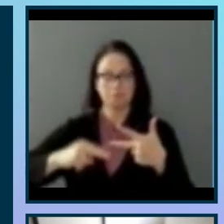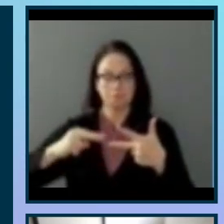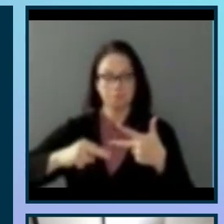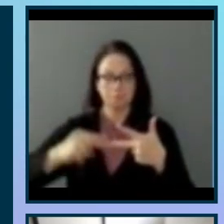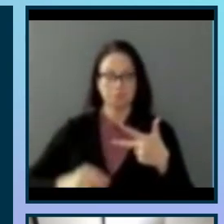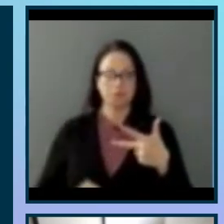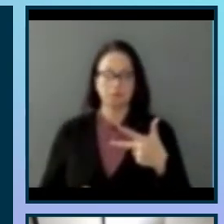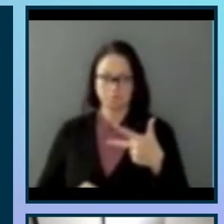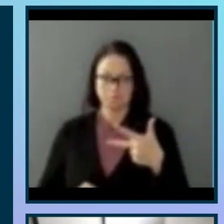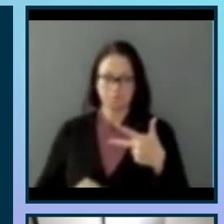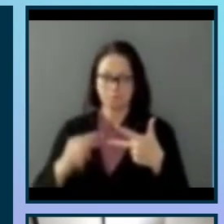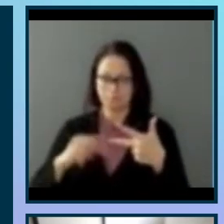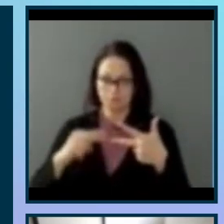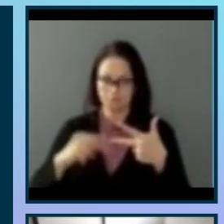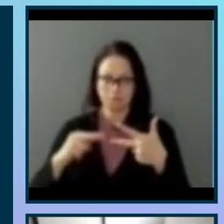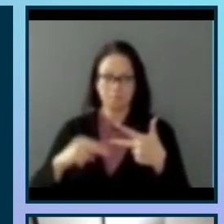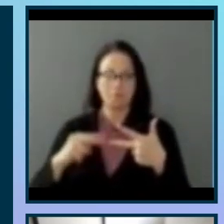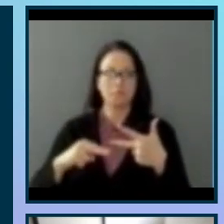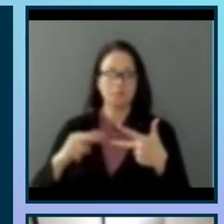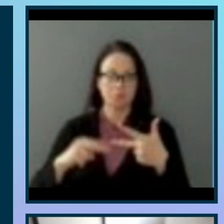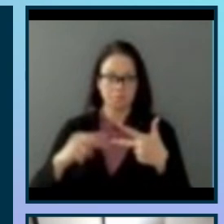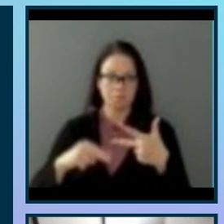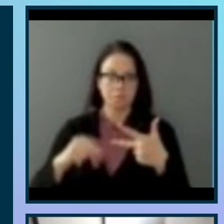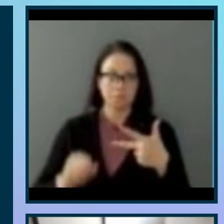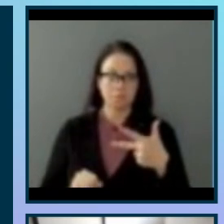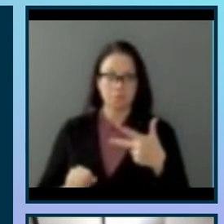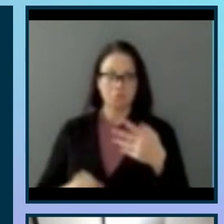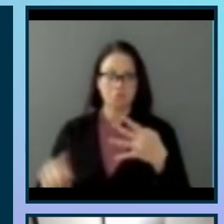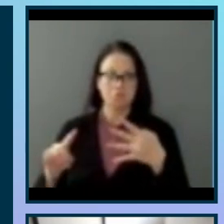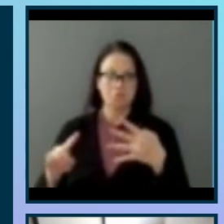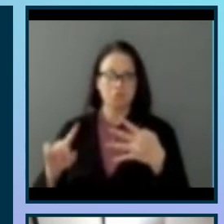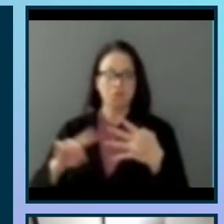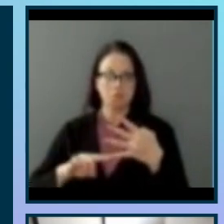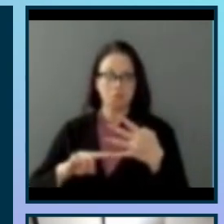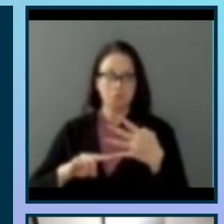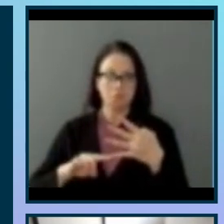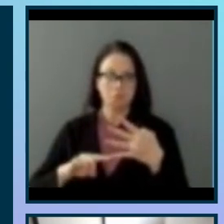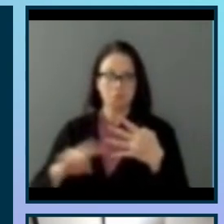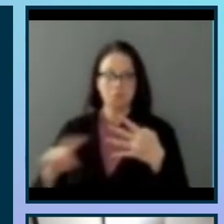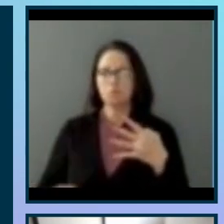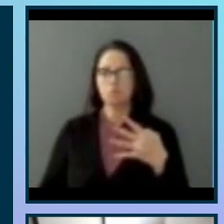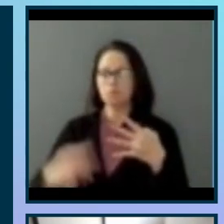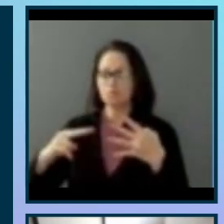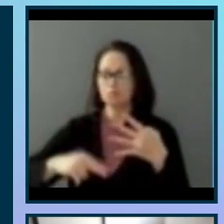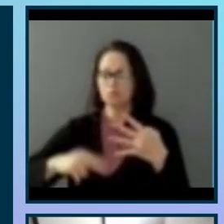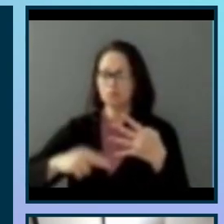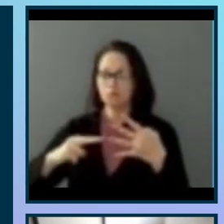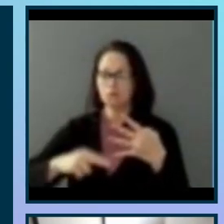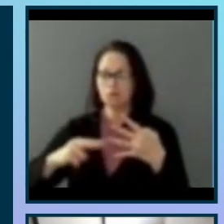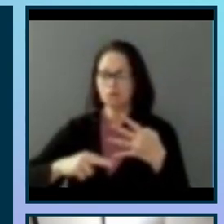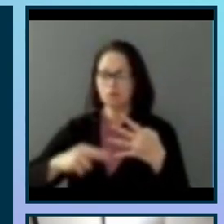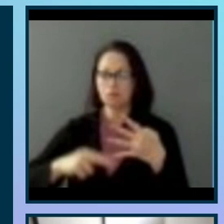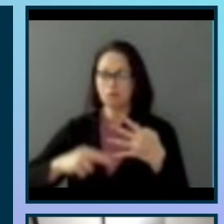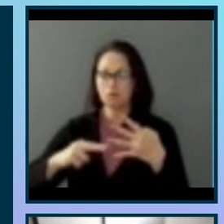to create accessible citizen scientists' kits and data analysis interfaces, and it leverages partnerships